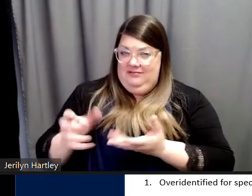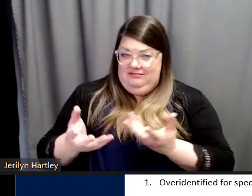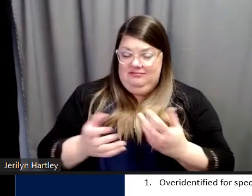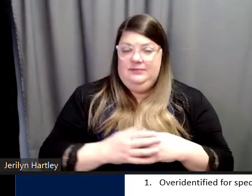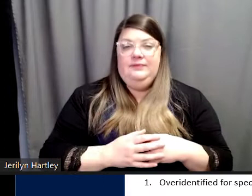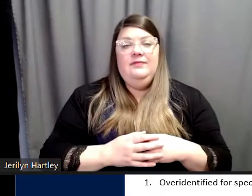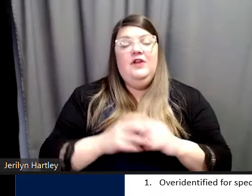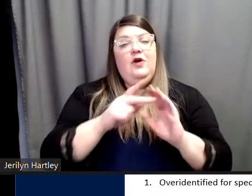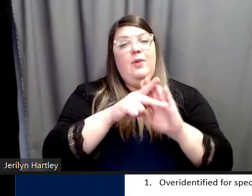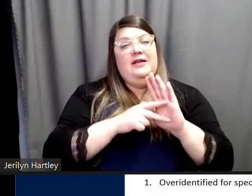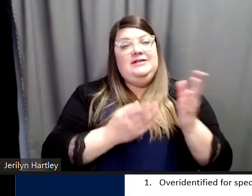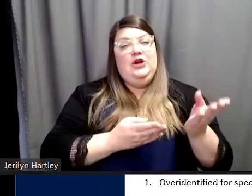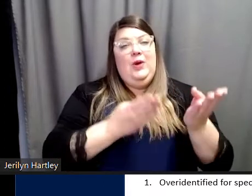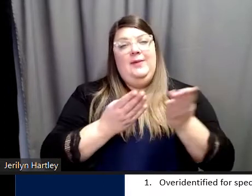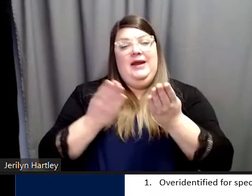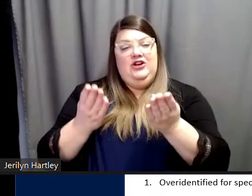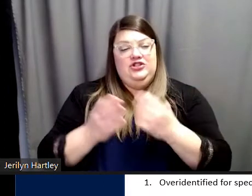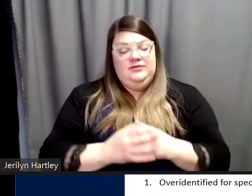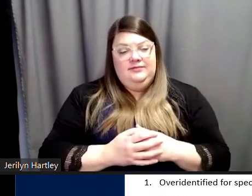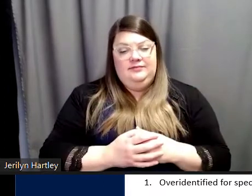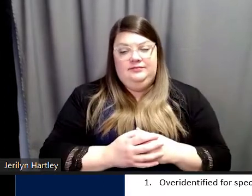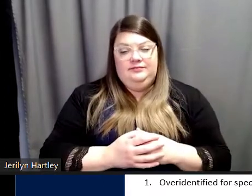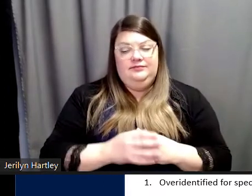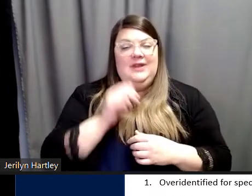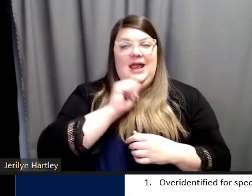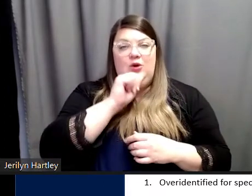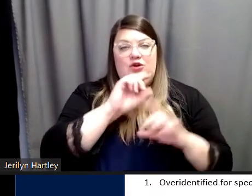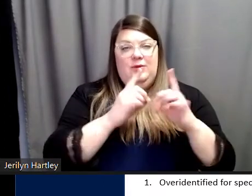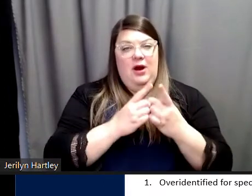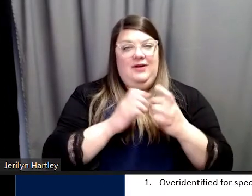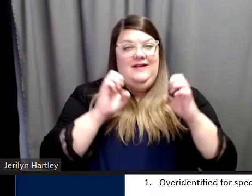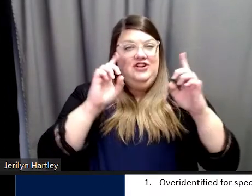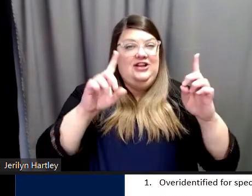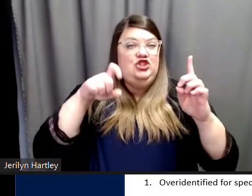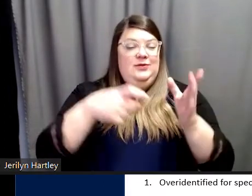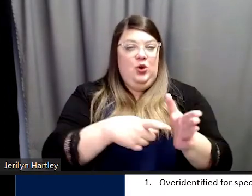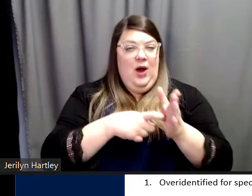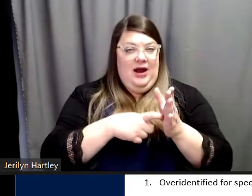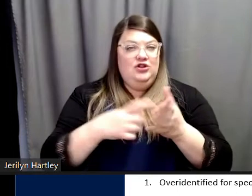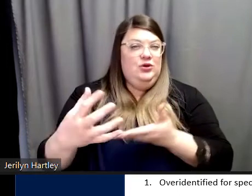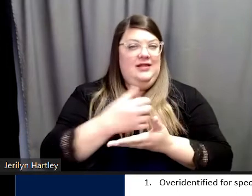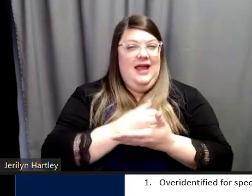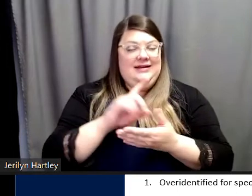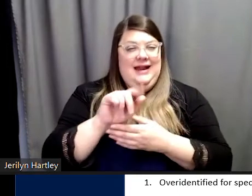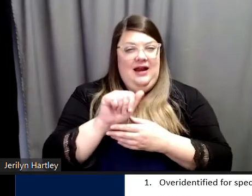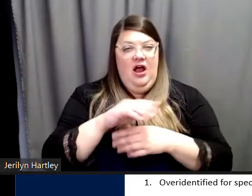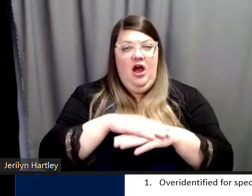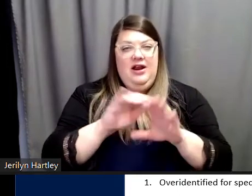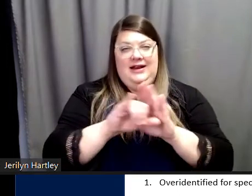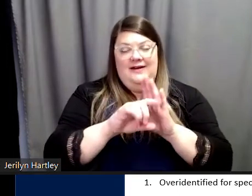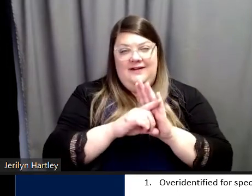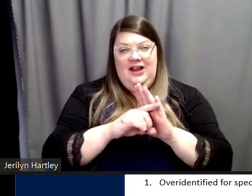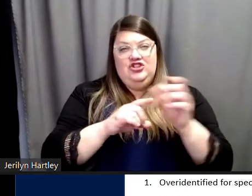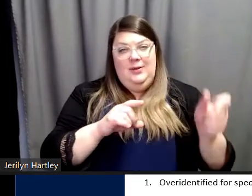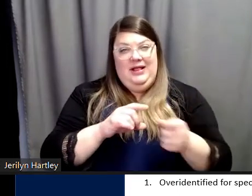for policy recommendations, the Arizona Department of Education should be required to collect data on identification placement